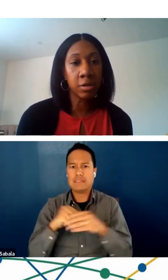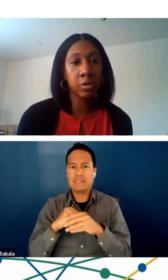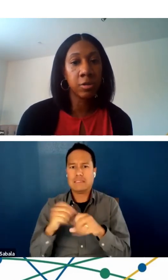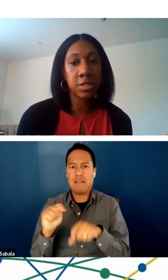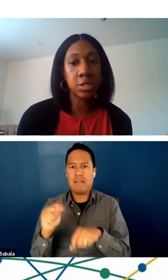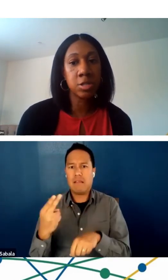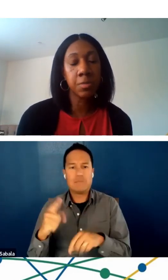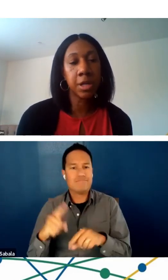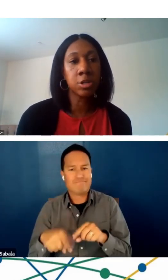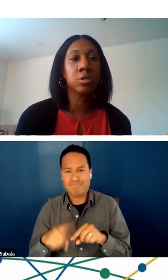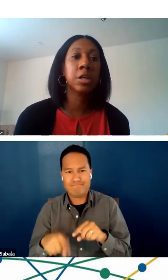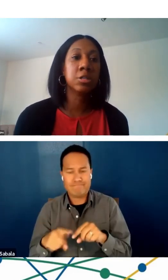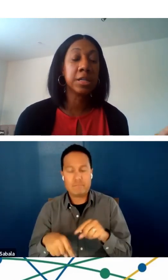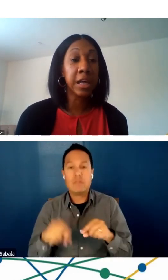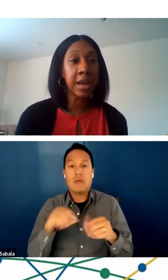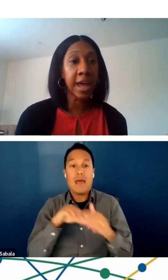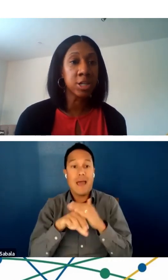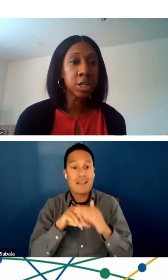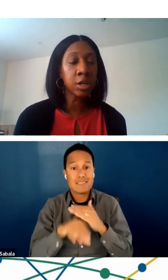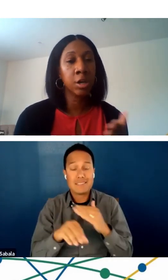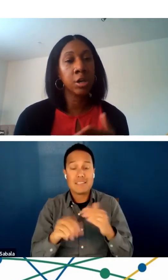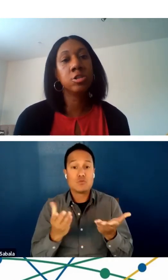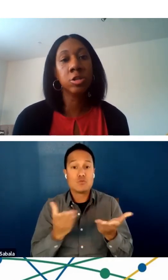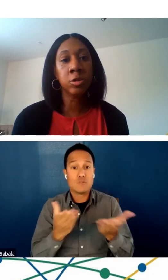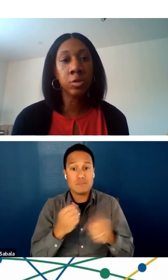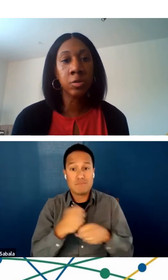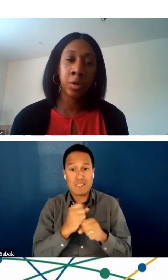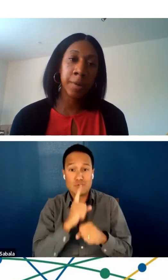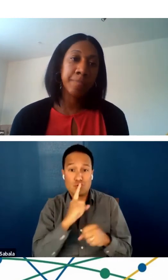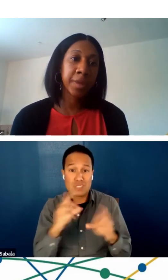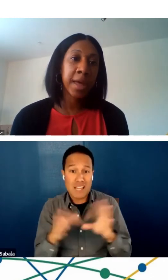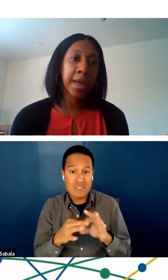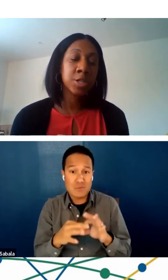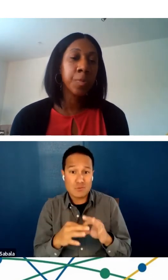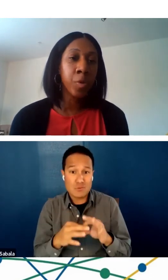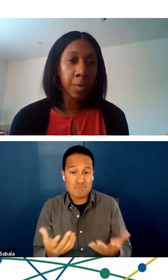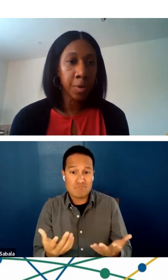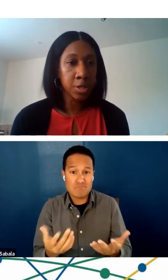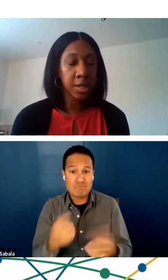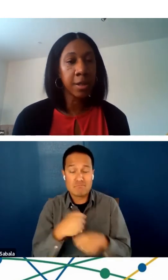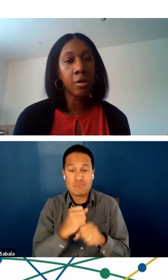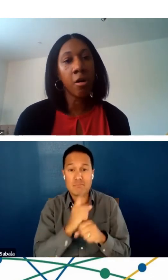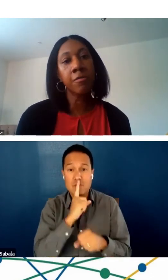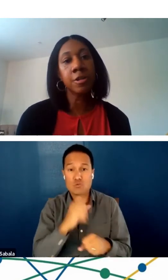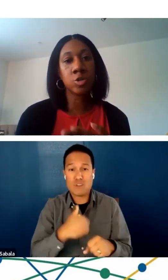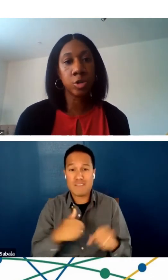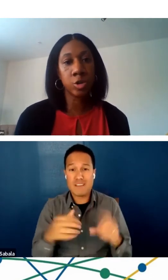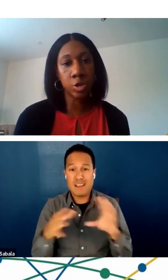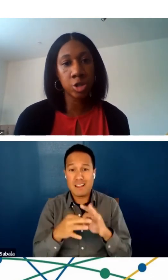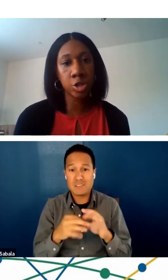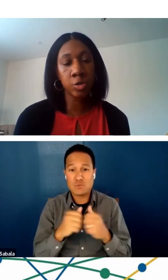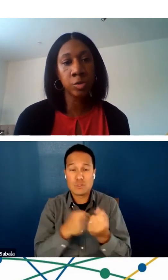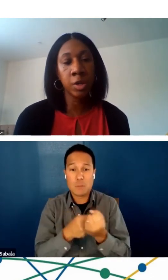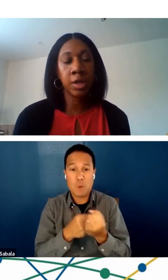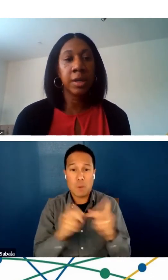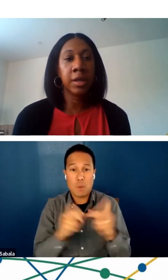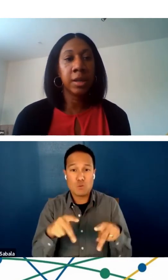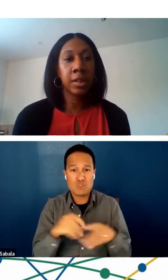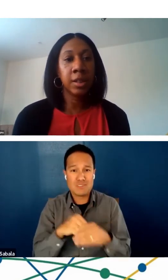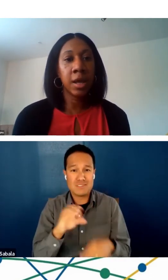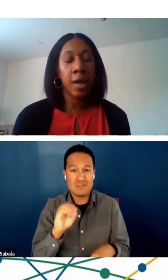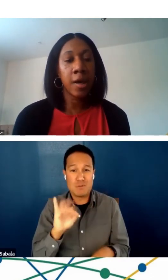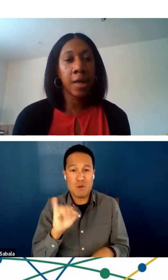access telehealth services and making sure there's a connection to a support person at the office or to